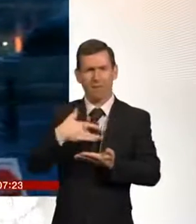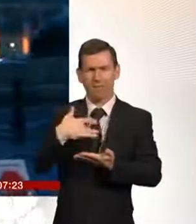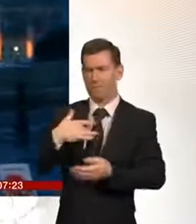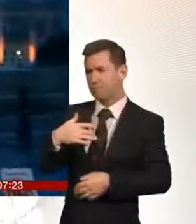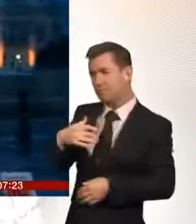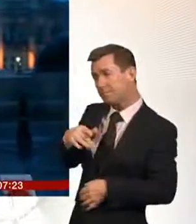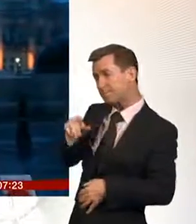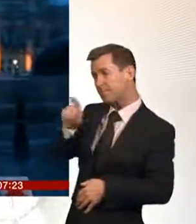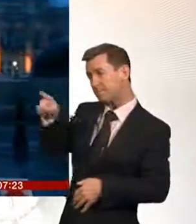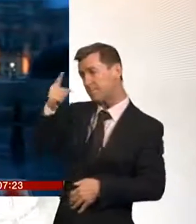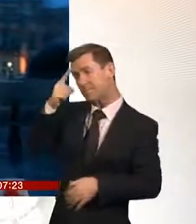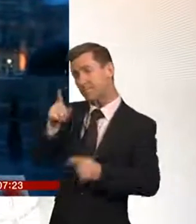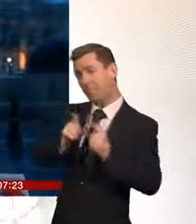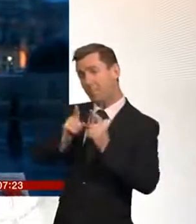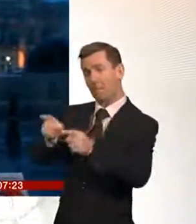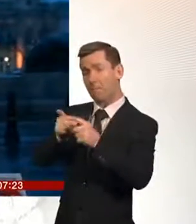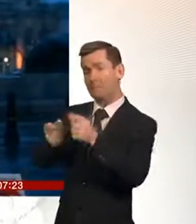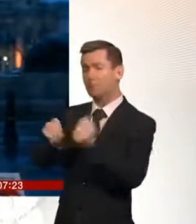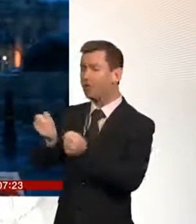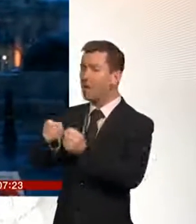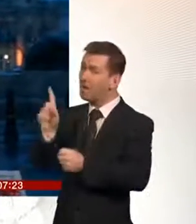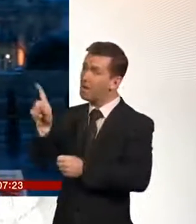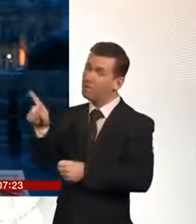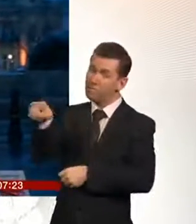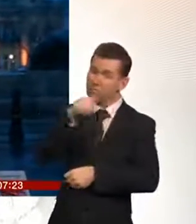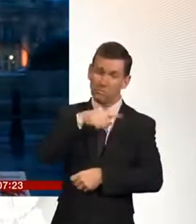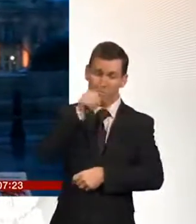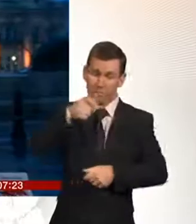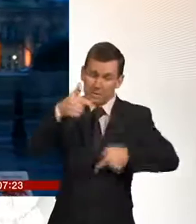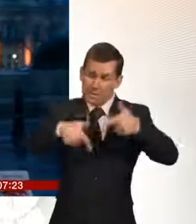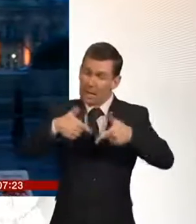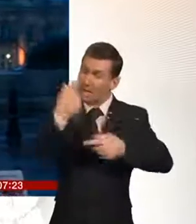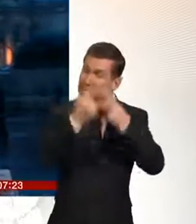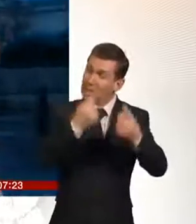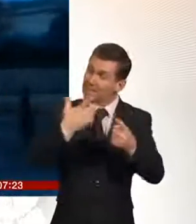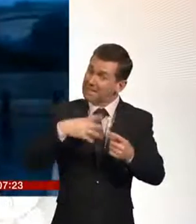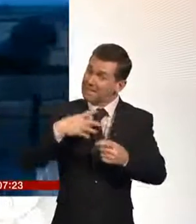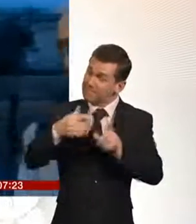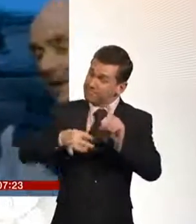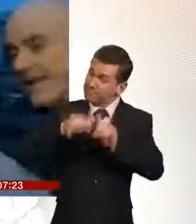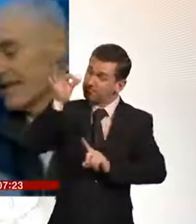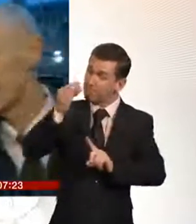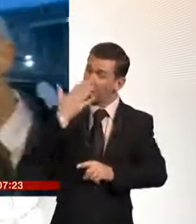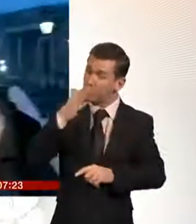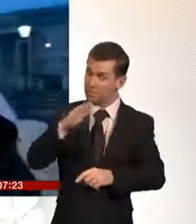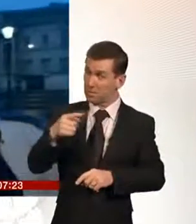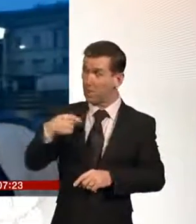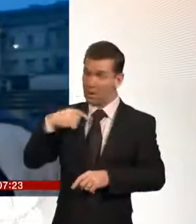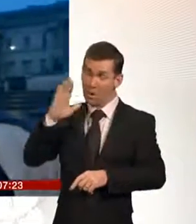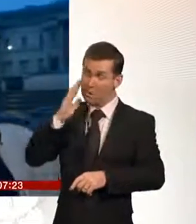responsibility as well though I mean we have so many people have told us about irresponsible cyclists too yeah the